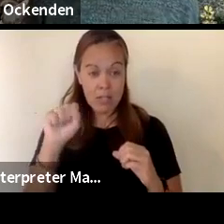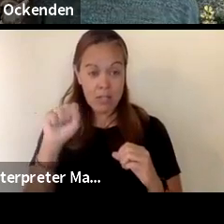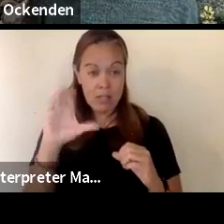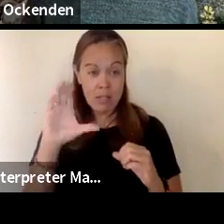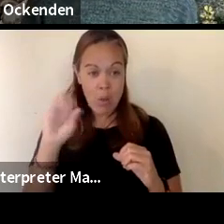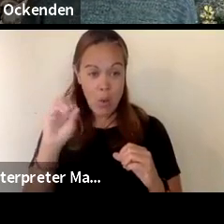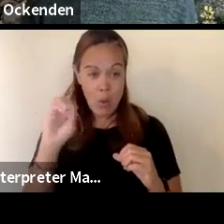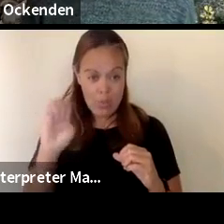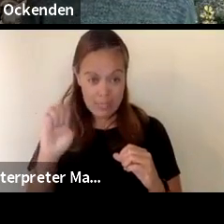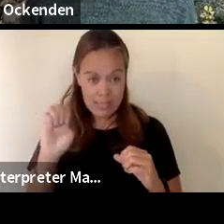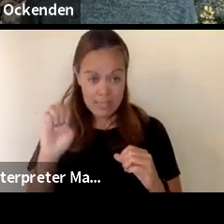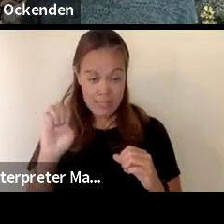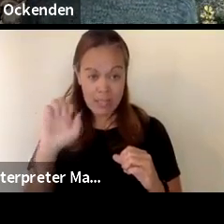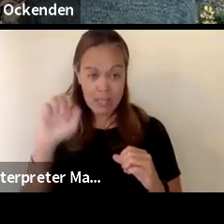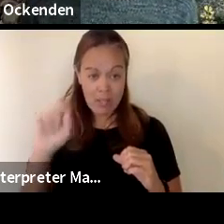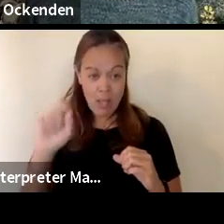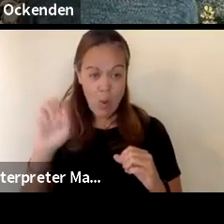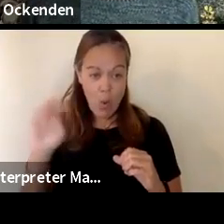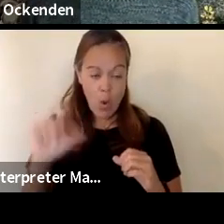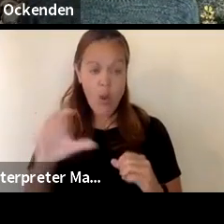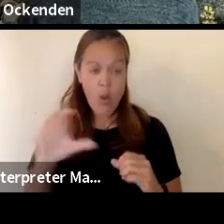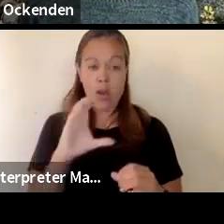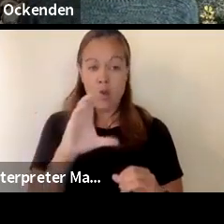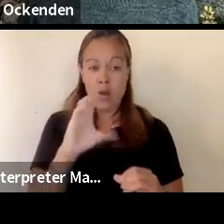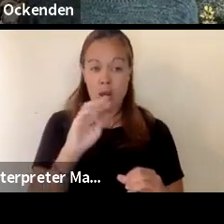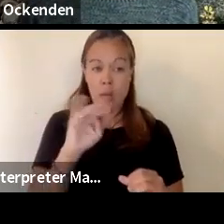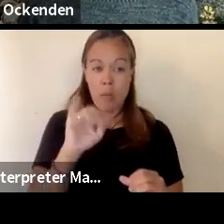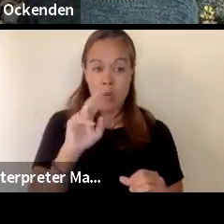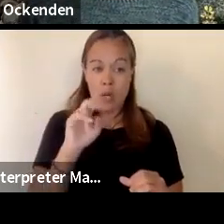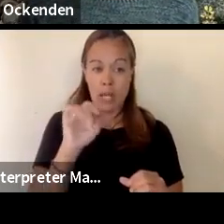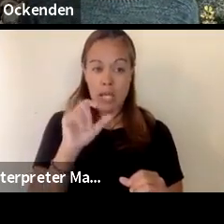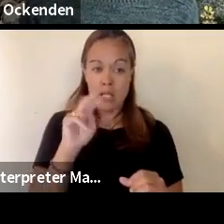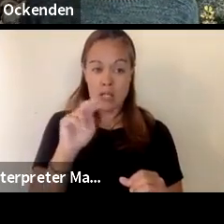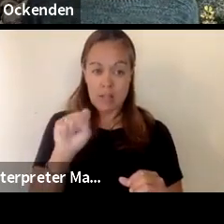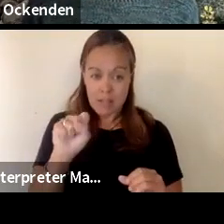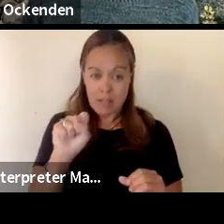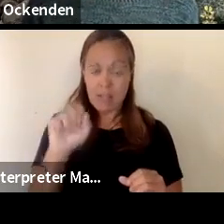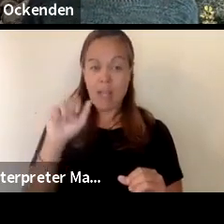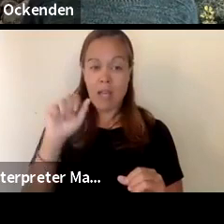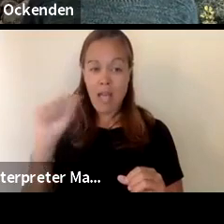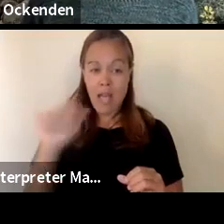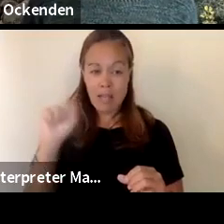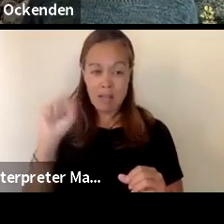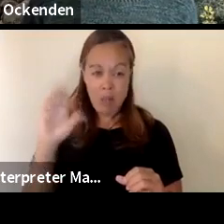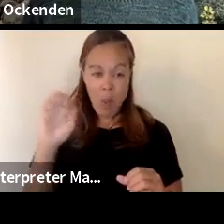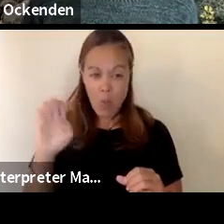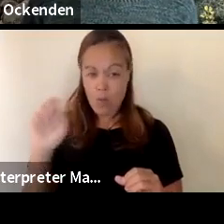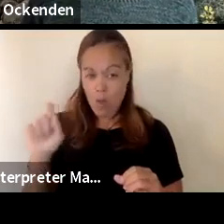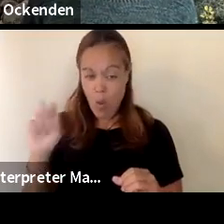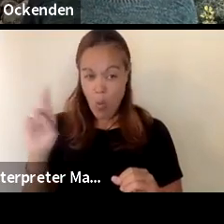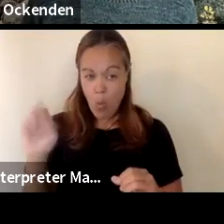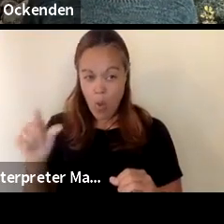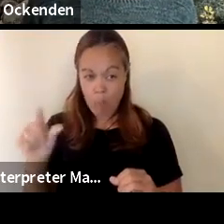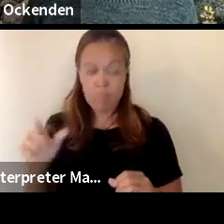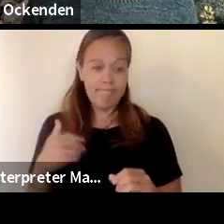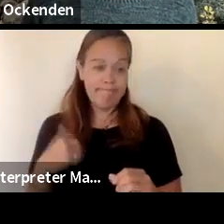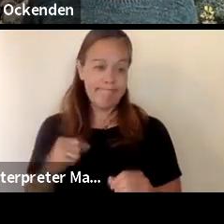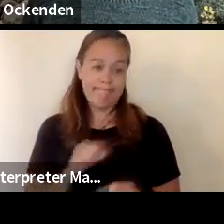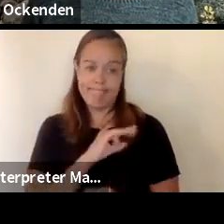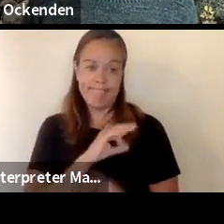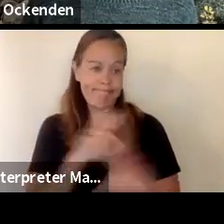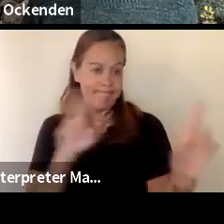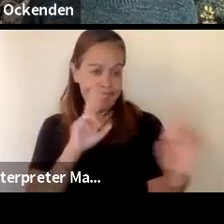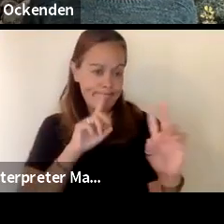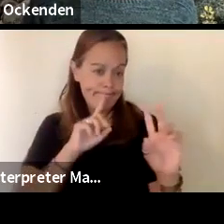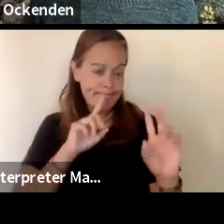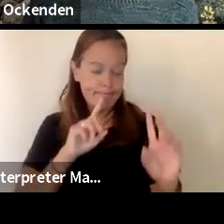s-c-o-e.org that's communications at sco.org and we have staff ready to pose these